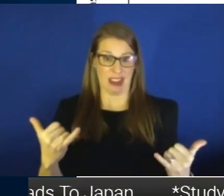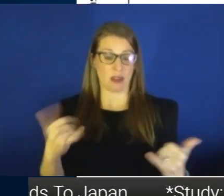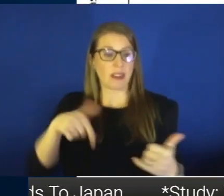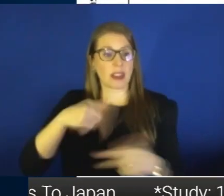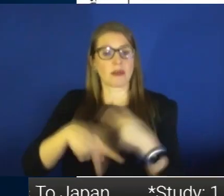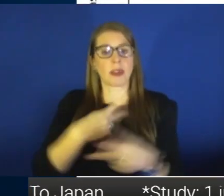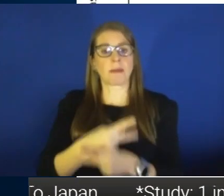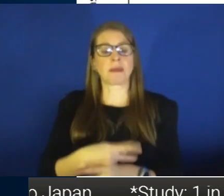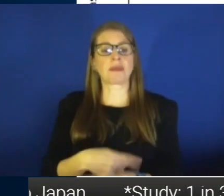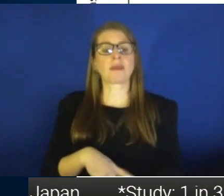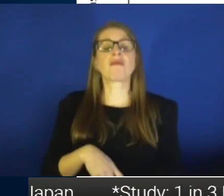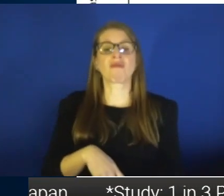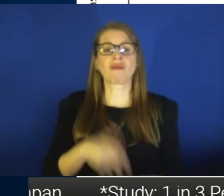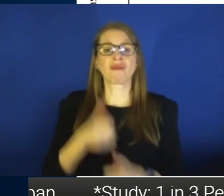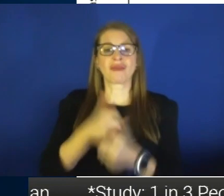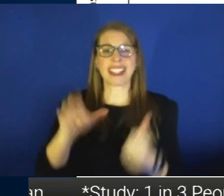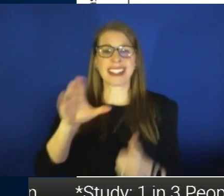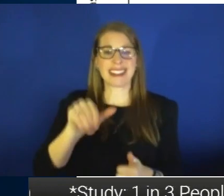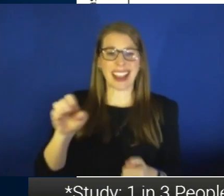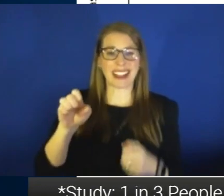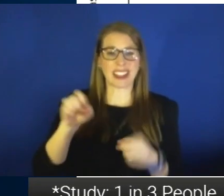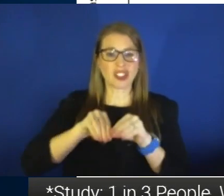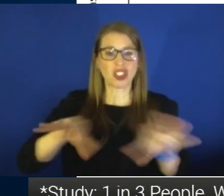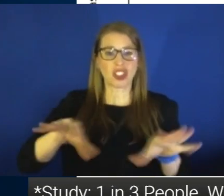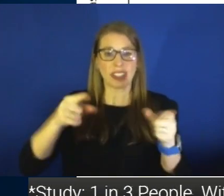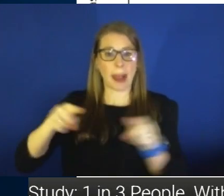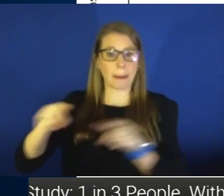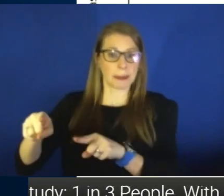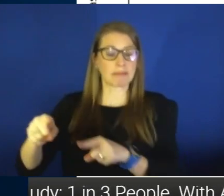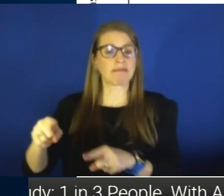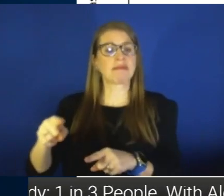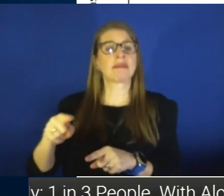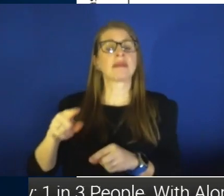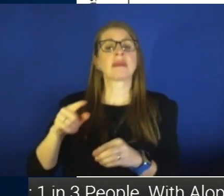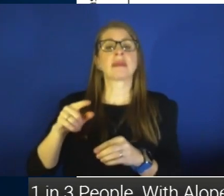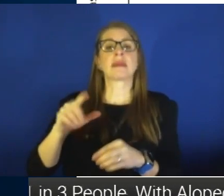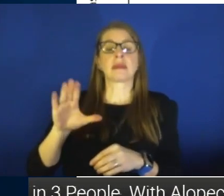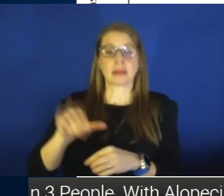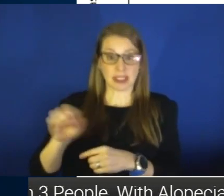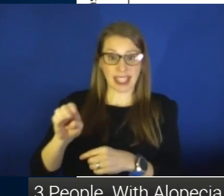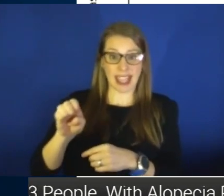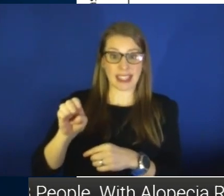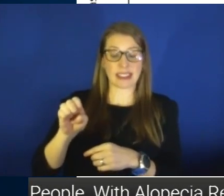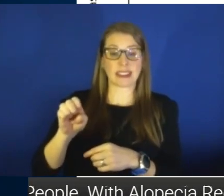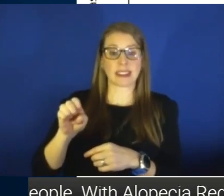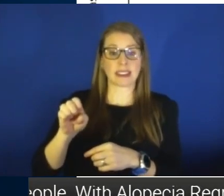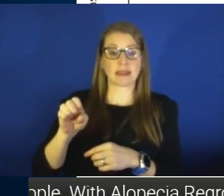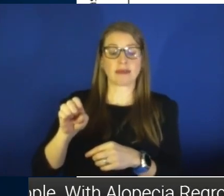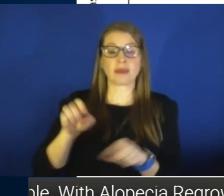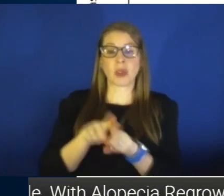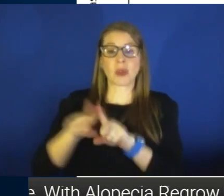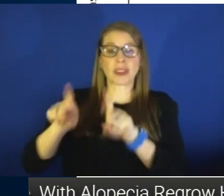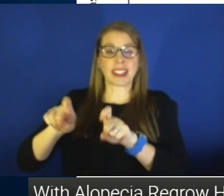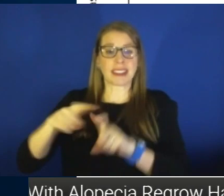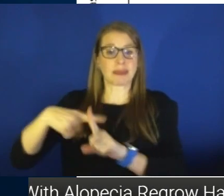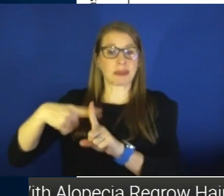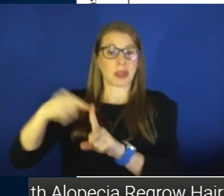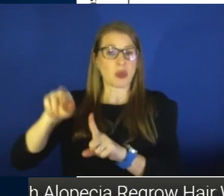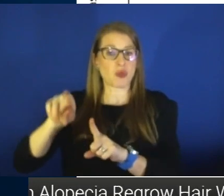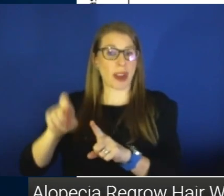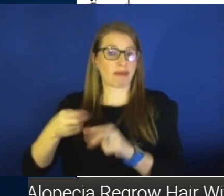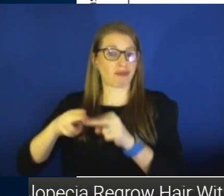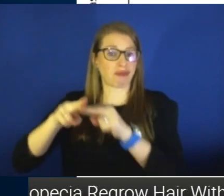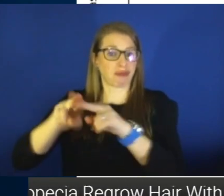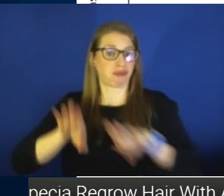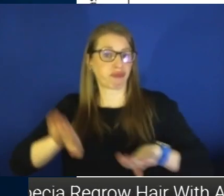every case search that's ever happened is that we see a rise in both case rate as well as test positivity. And test positivity is